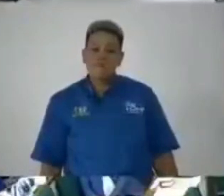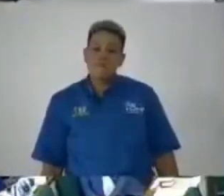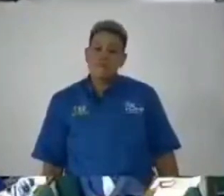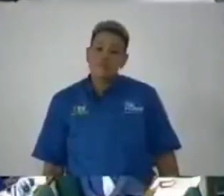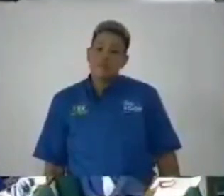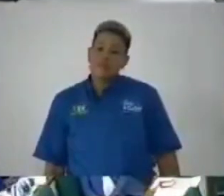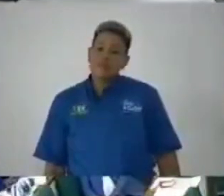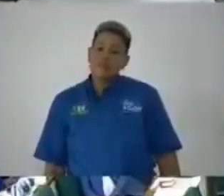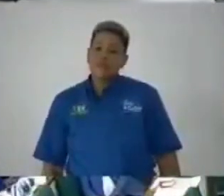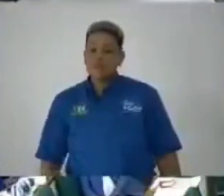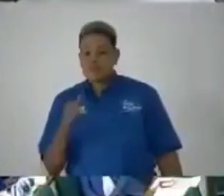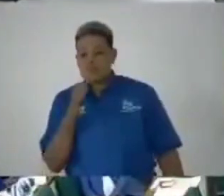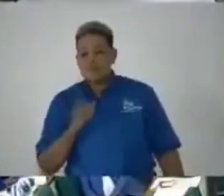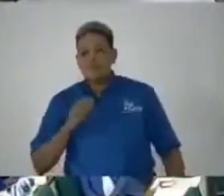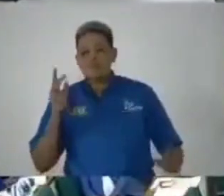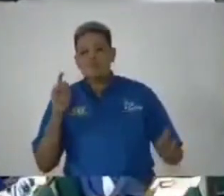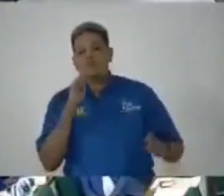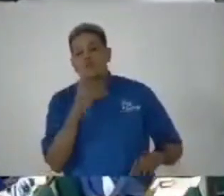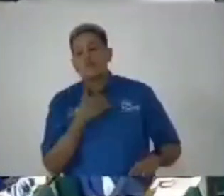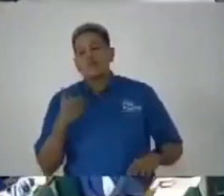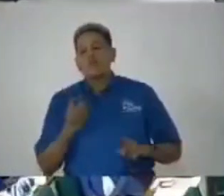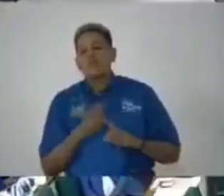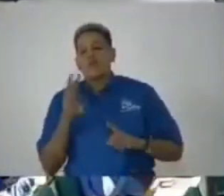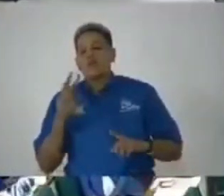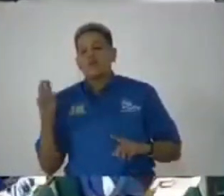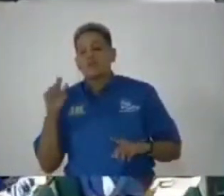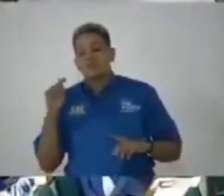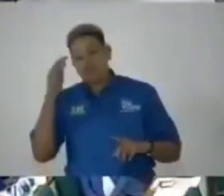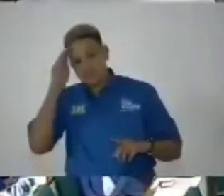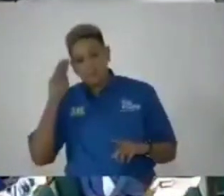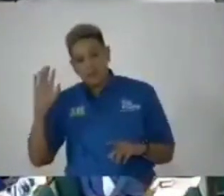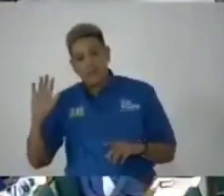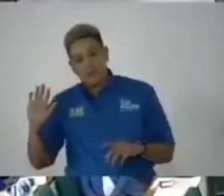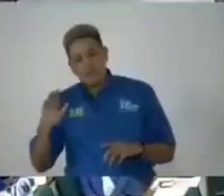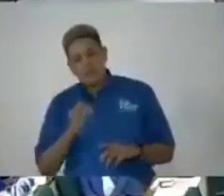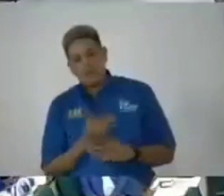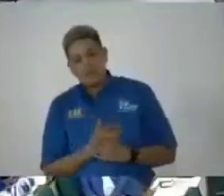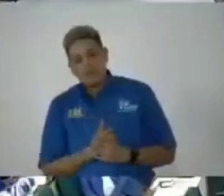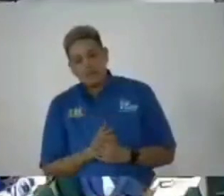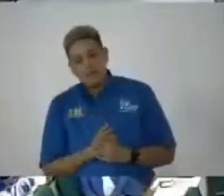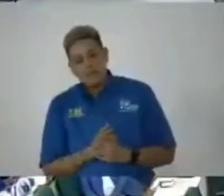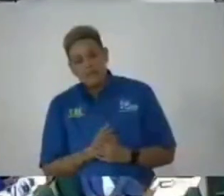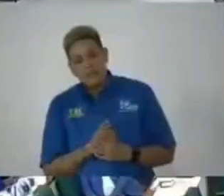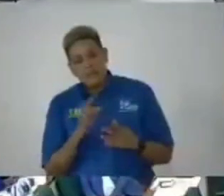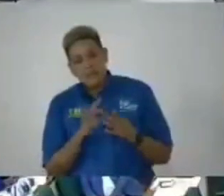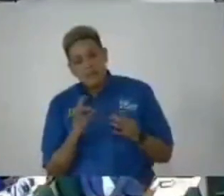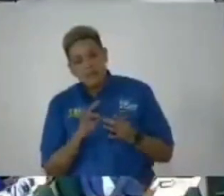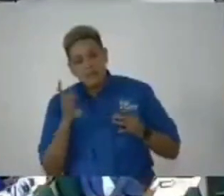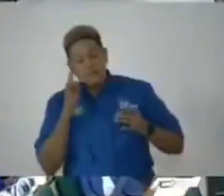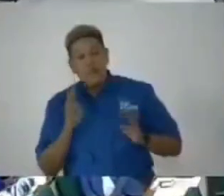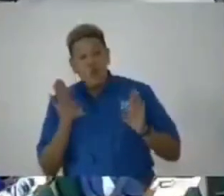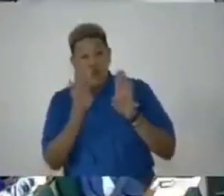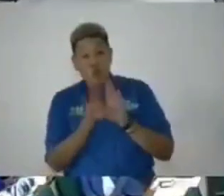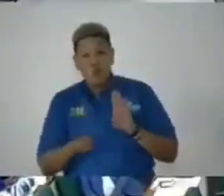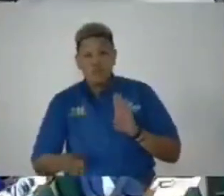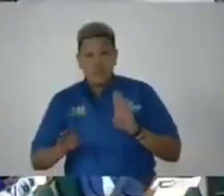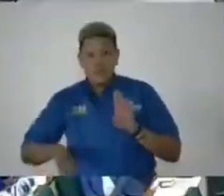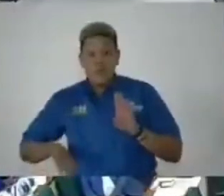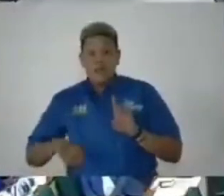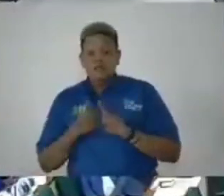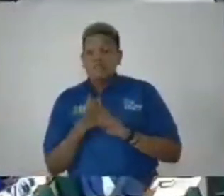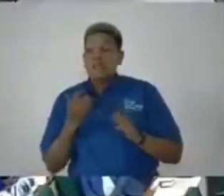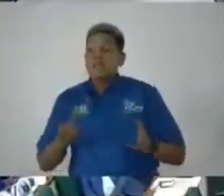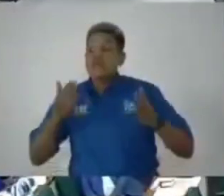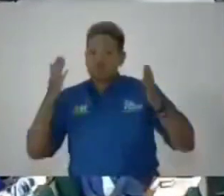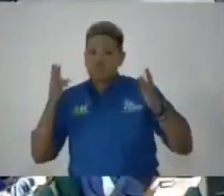Madam Speaker, the member for Western St. Mary, on the motion for adjournment, raise